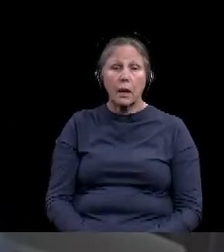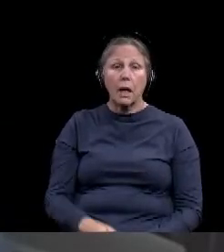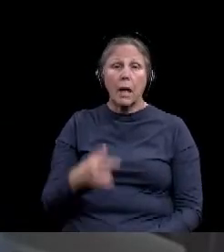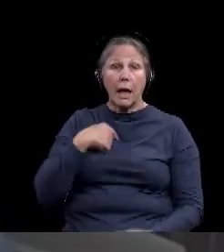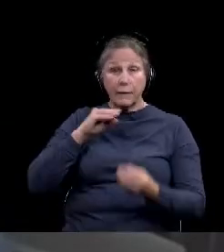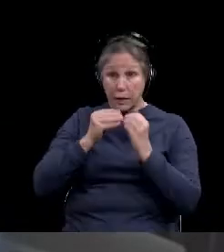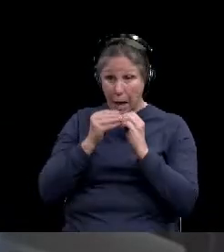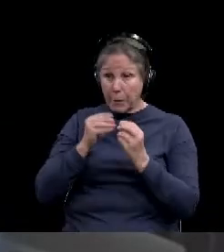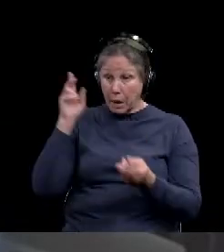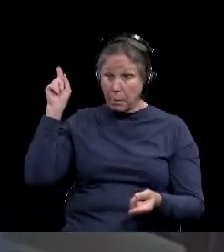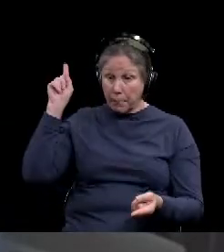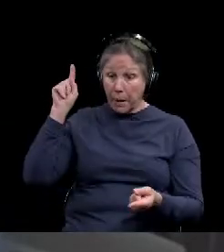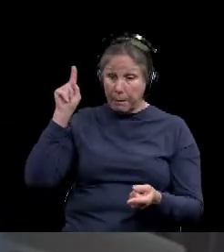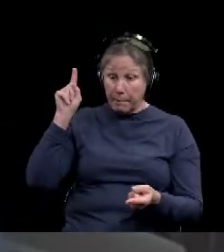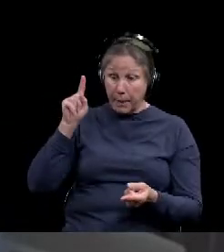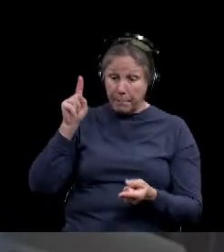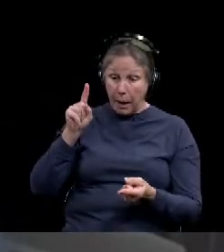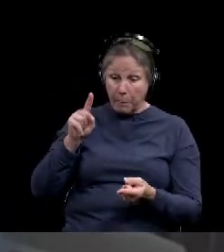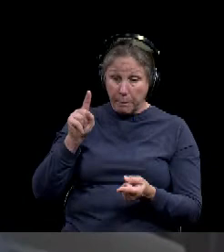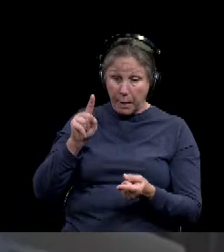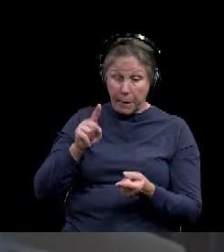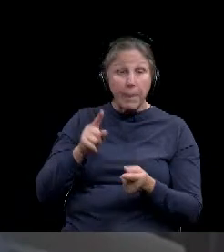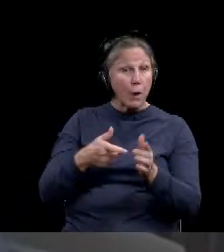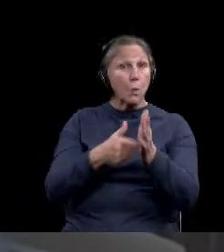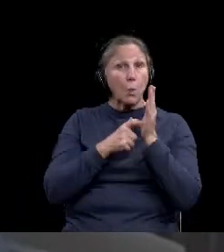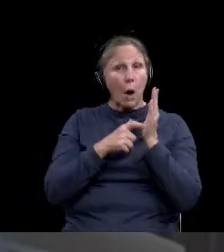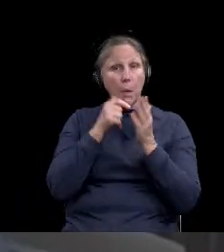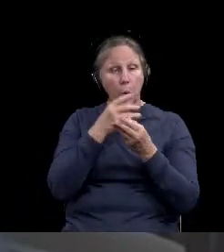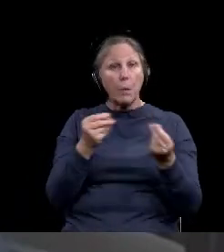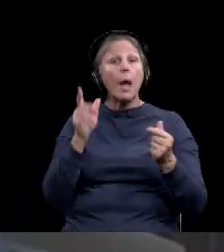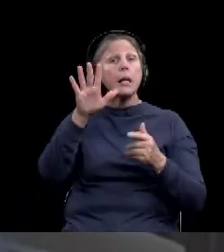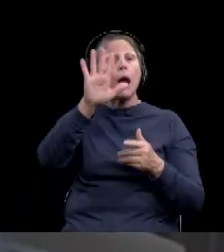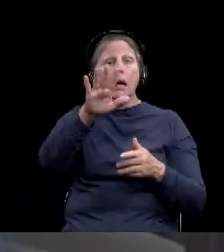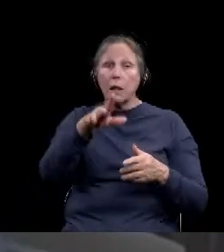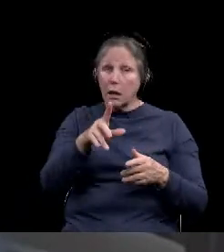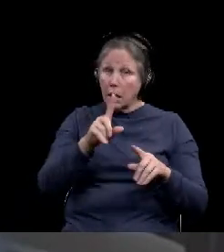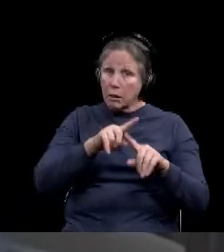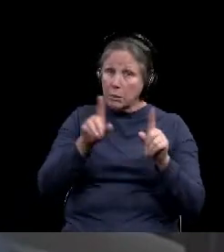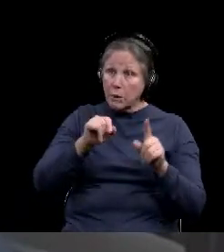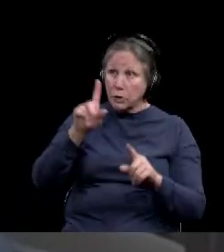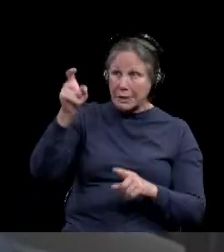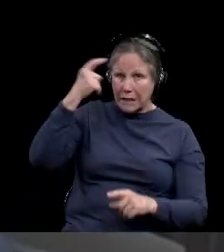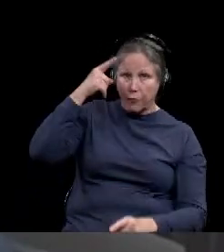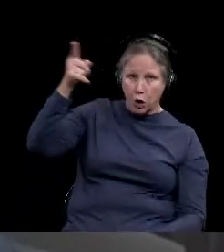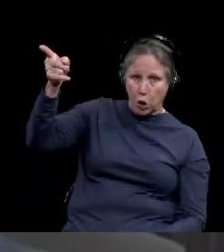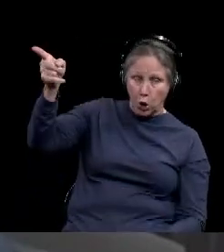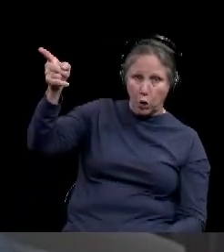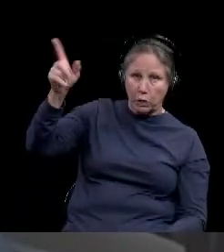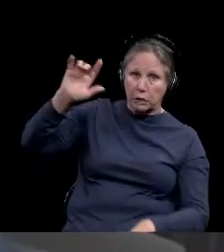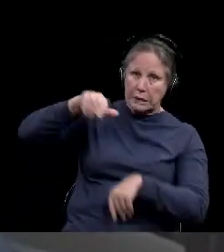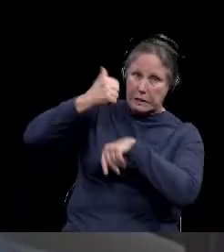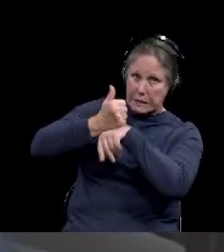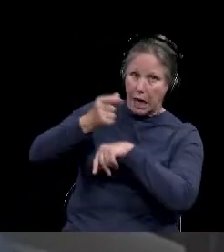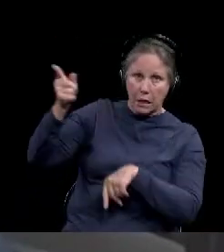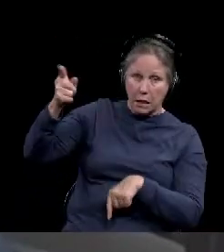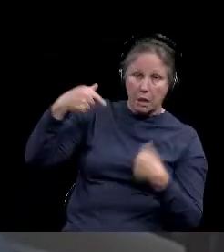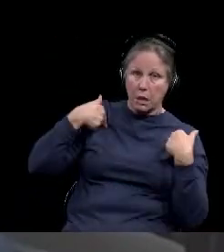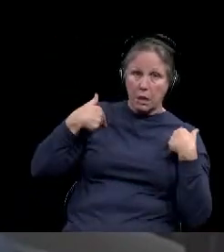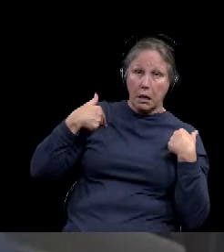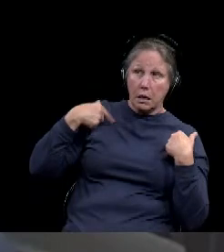numbers down. Some of these orders that, by the way, mostly come from the governor of Texas, uh, could be, uh,